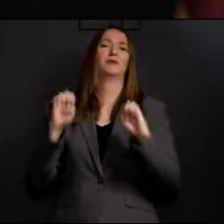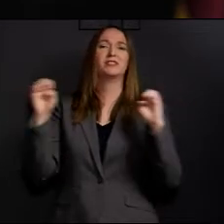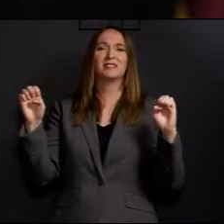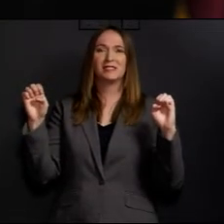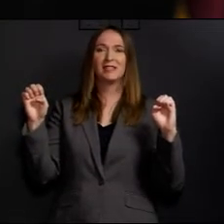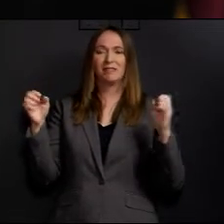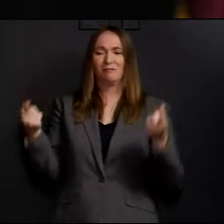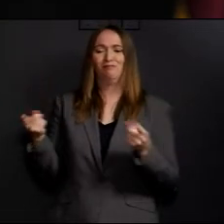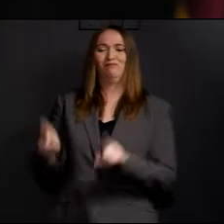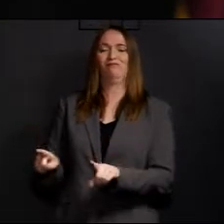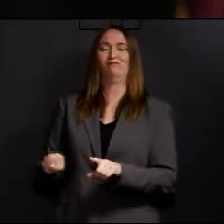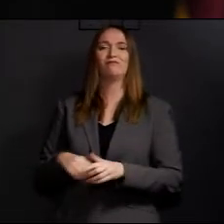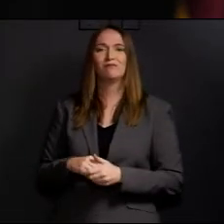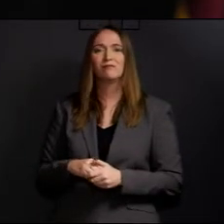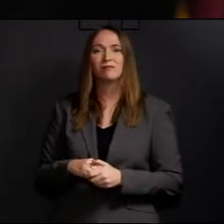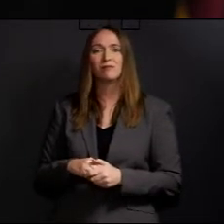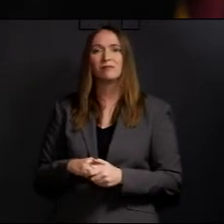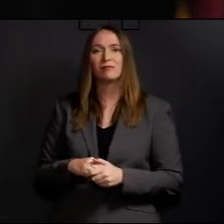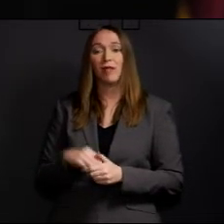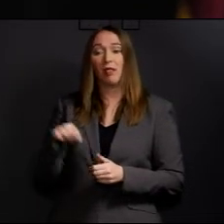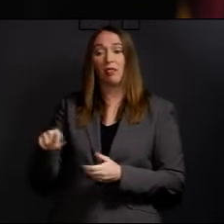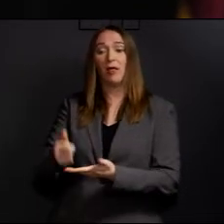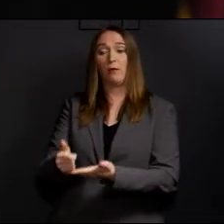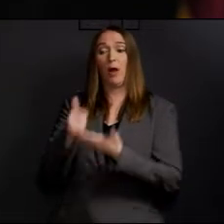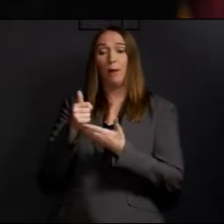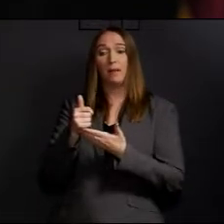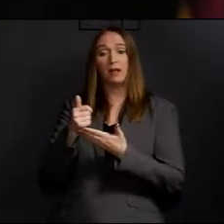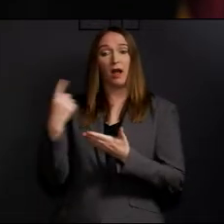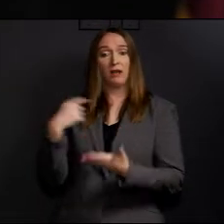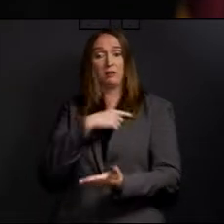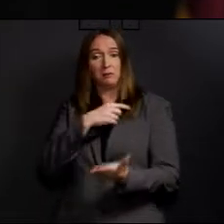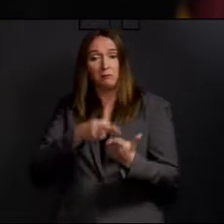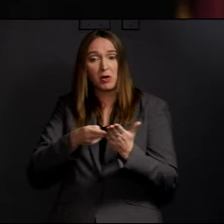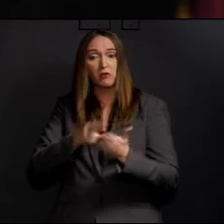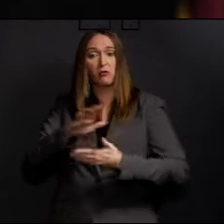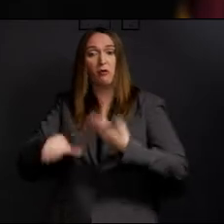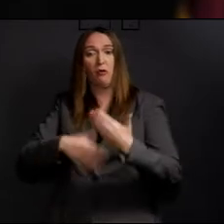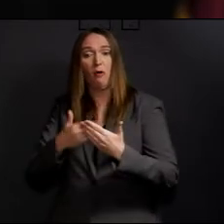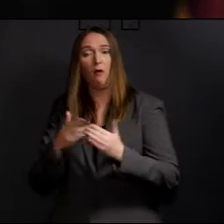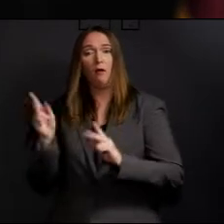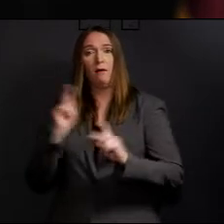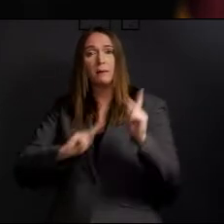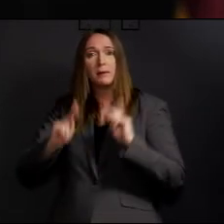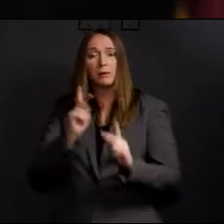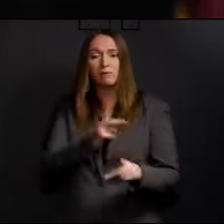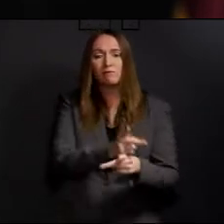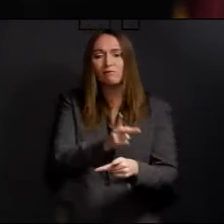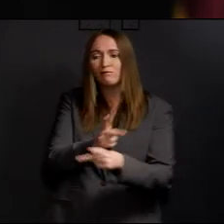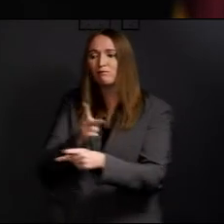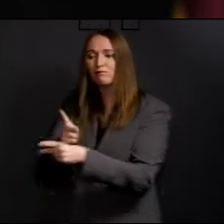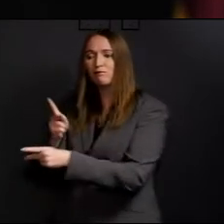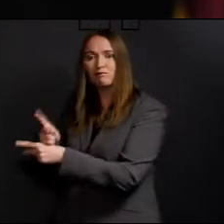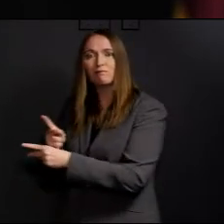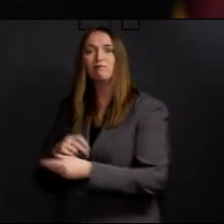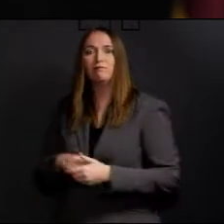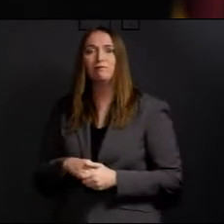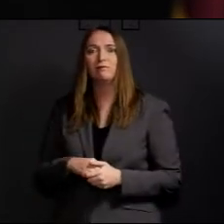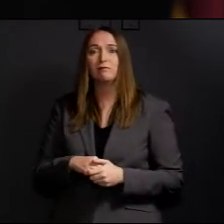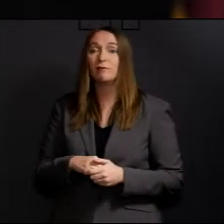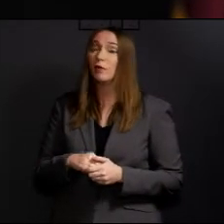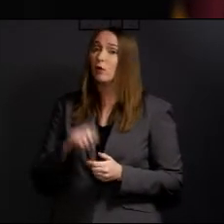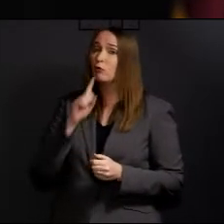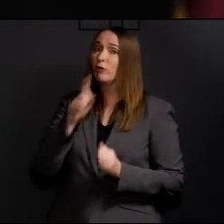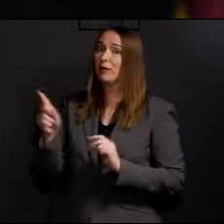sure that all Fort Worth citizens are being cared for and taken care of, particularly those of greatest need. And